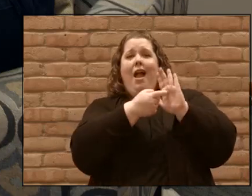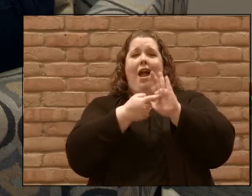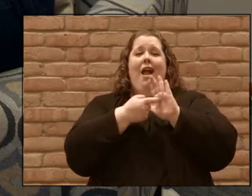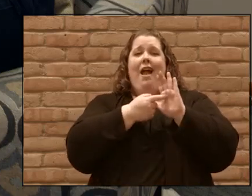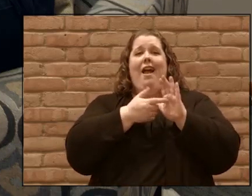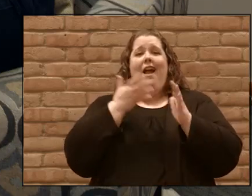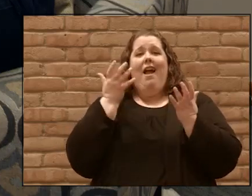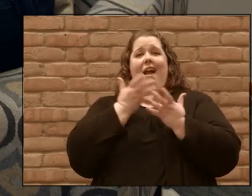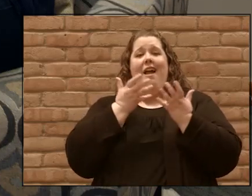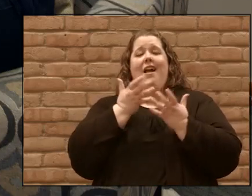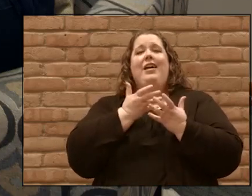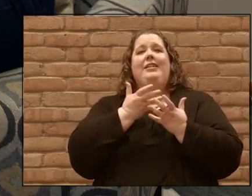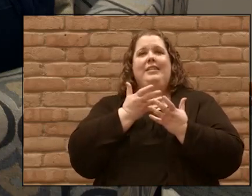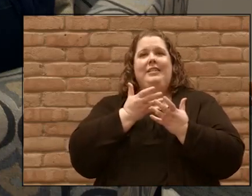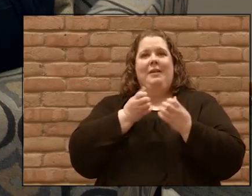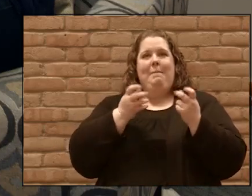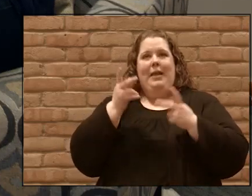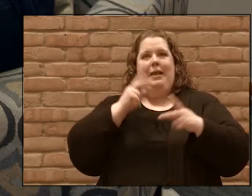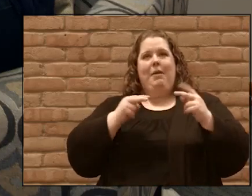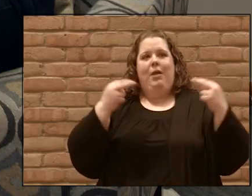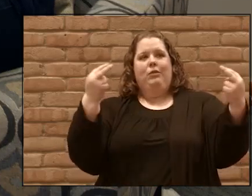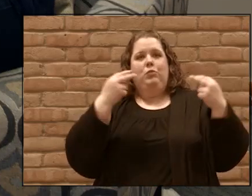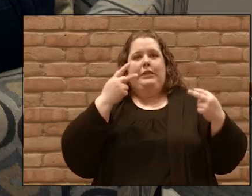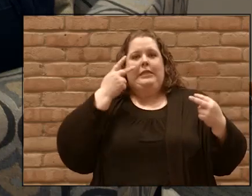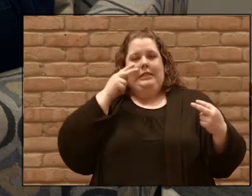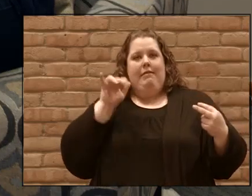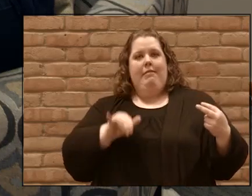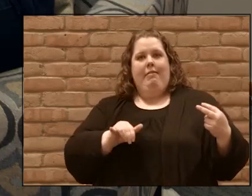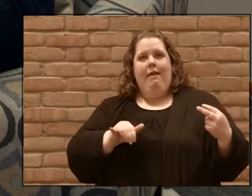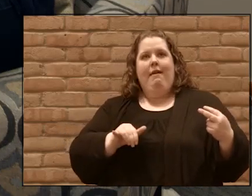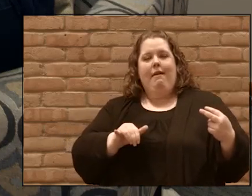see of you because that's what you project